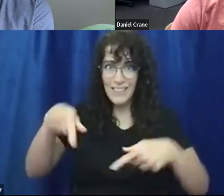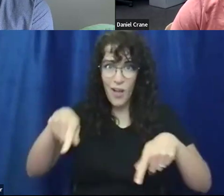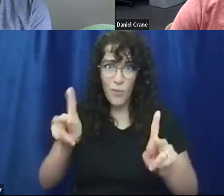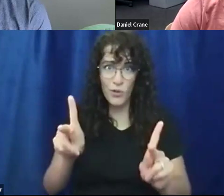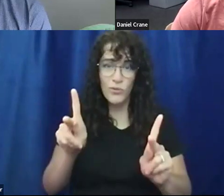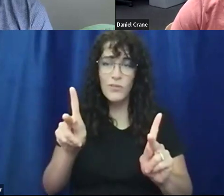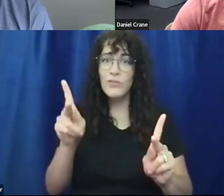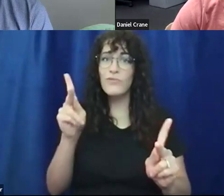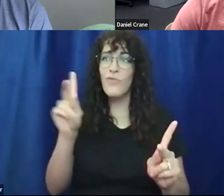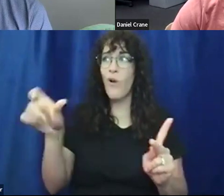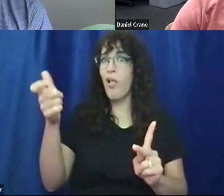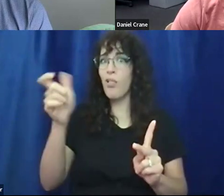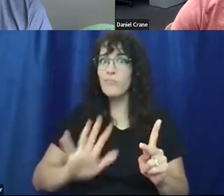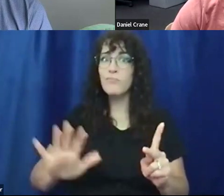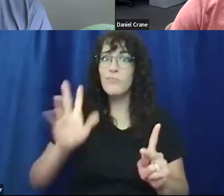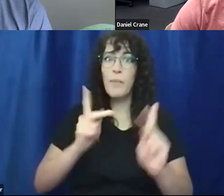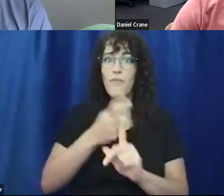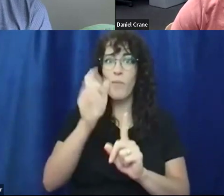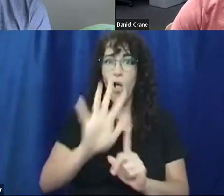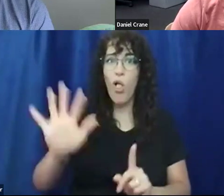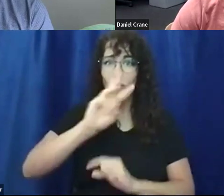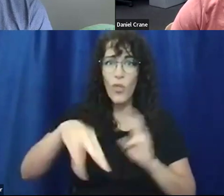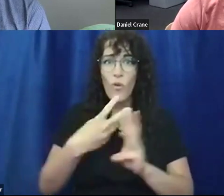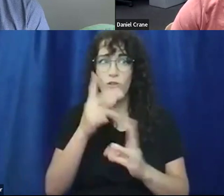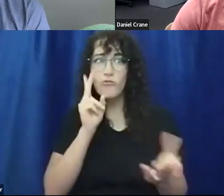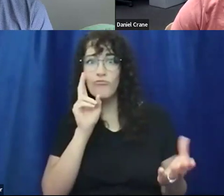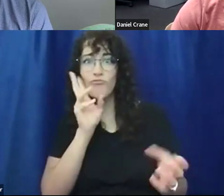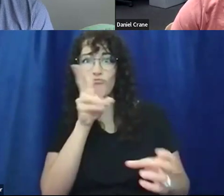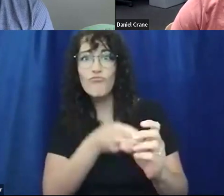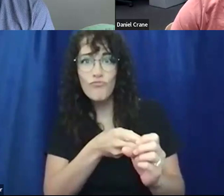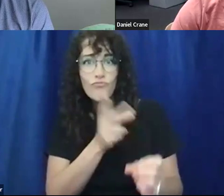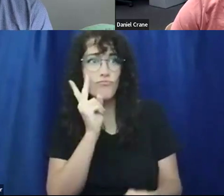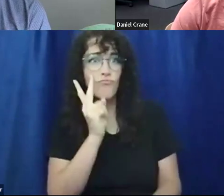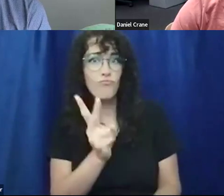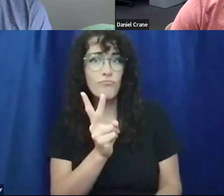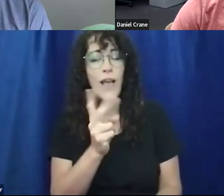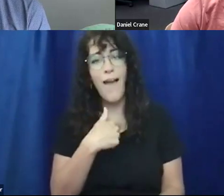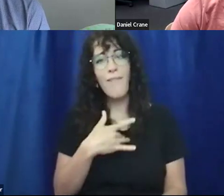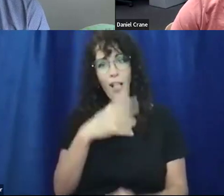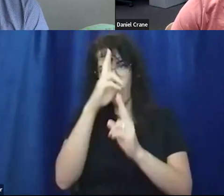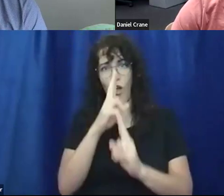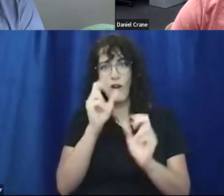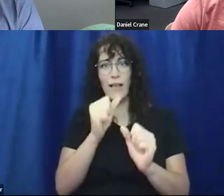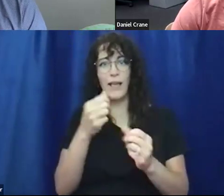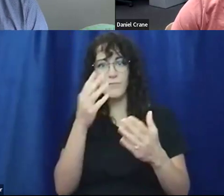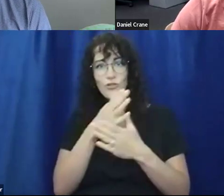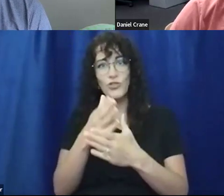all over the world kind of just check in. Um, it's, uh, really an honor to kind of be able to kind of tell any aspect of my story.